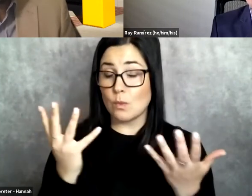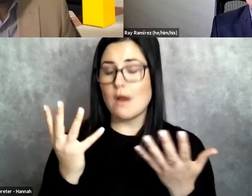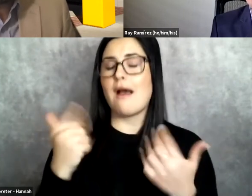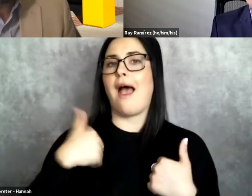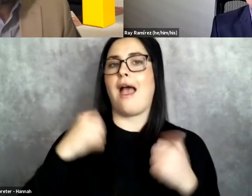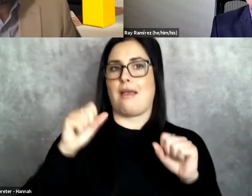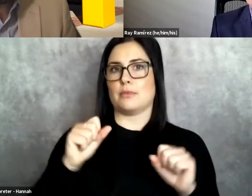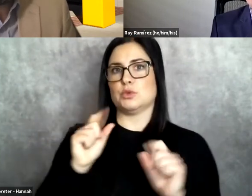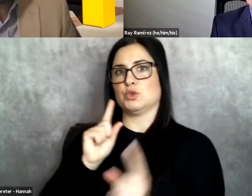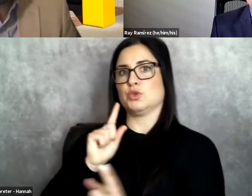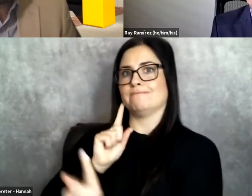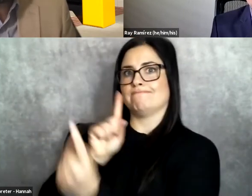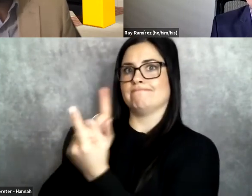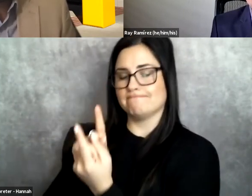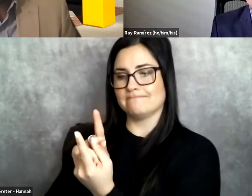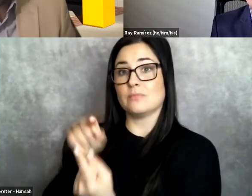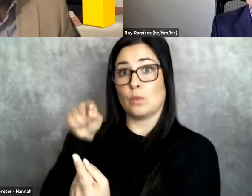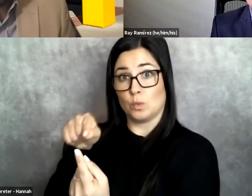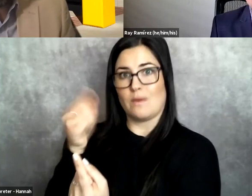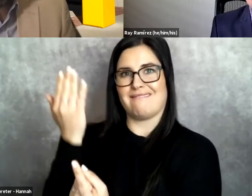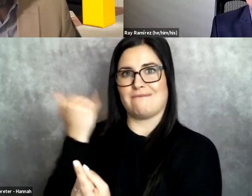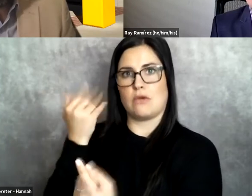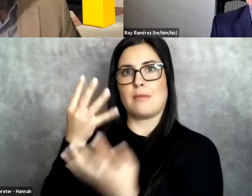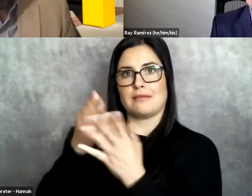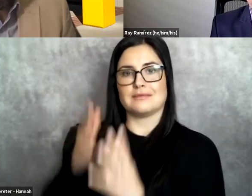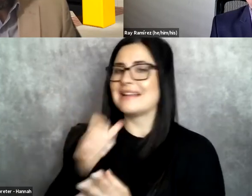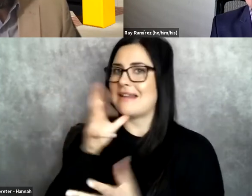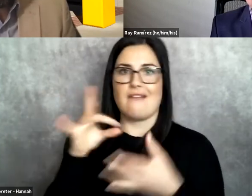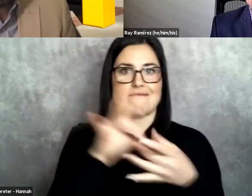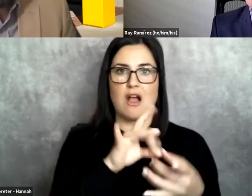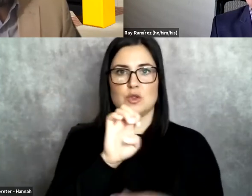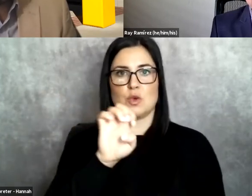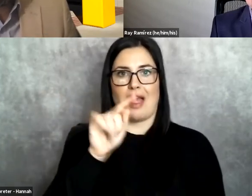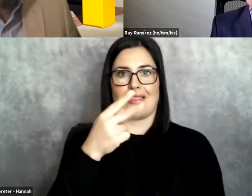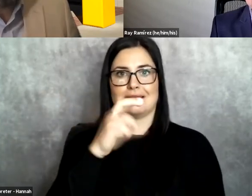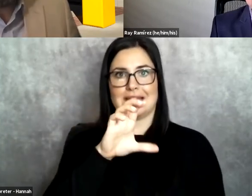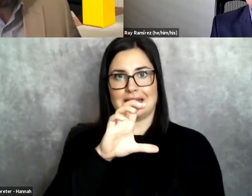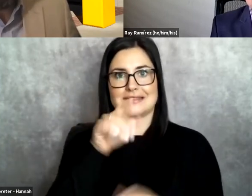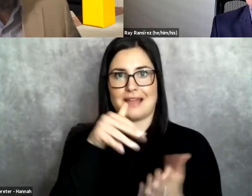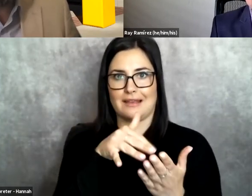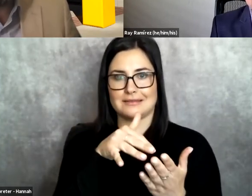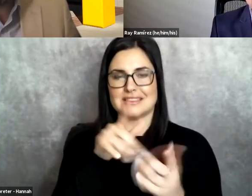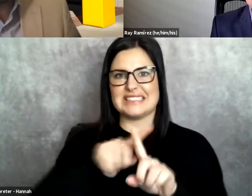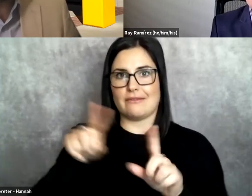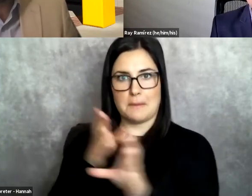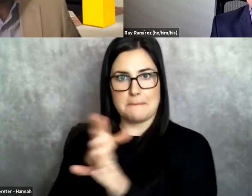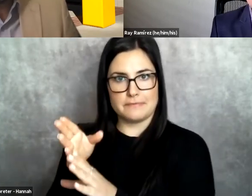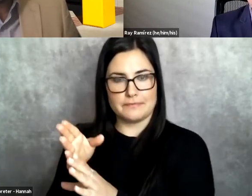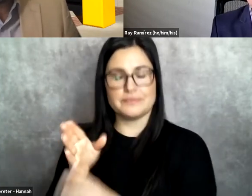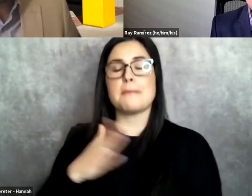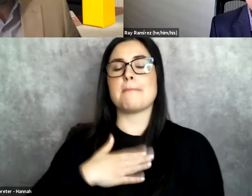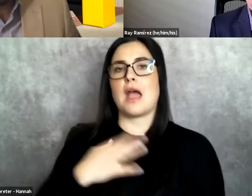other formerly incarcerated students who were not ethnic studies. And, you know, I have a very good friend of mine. He was